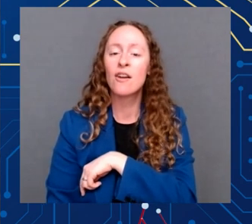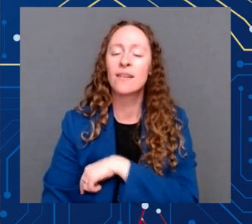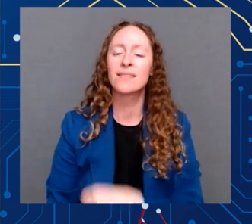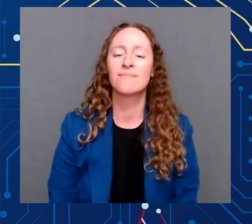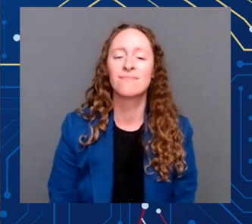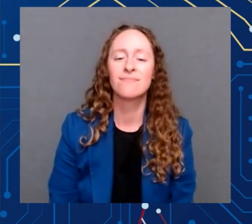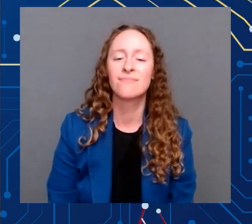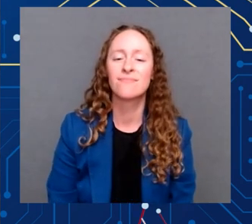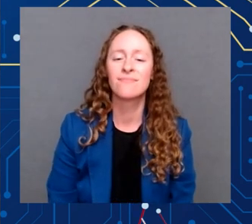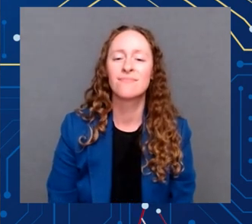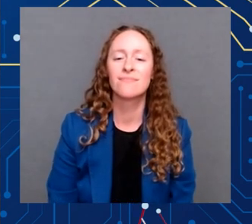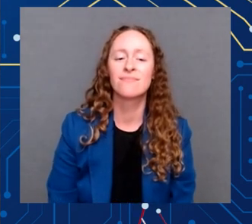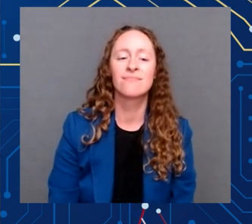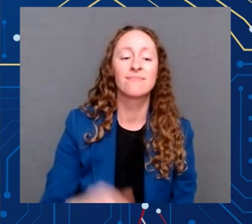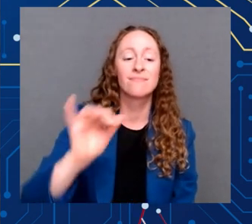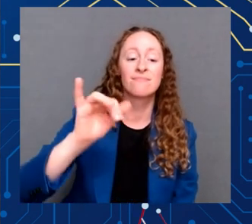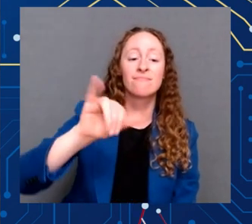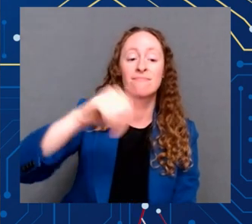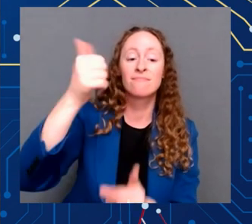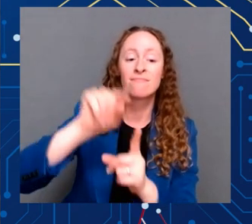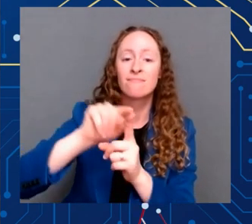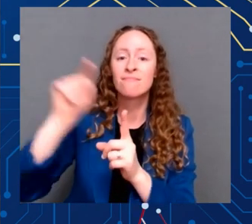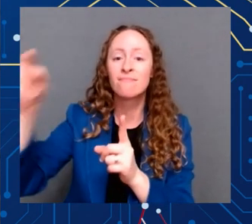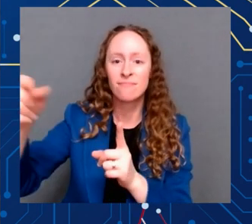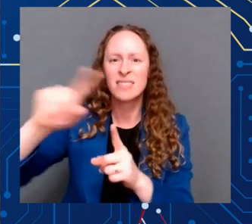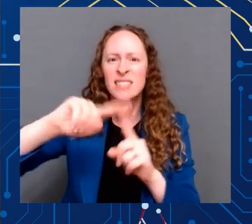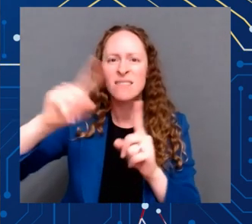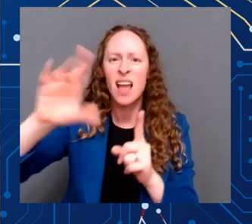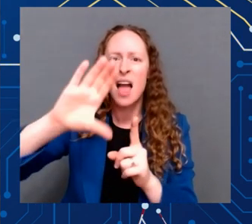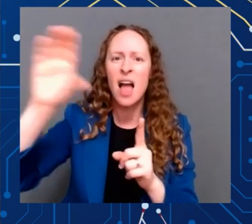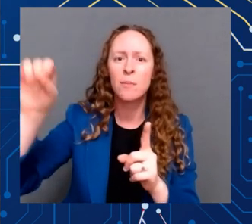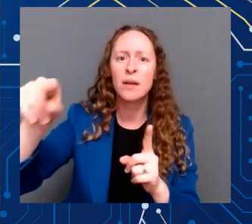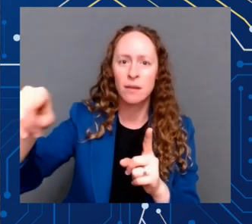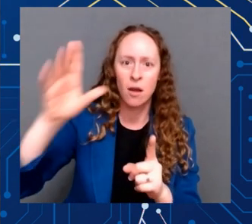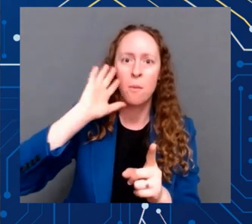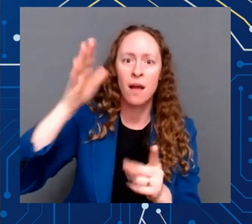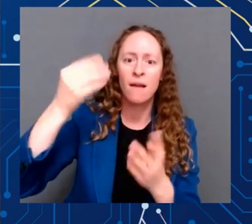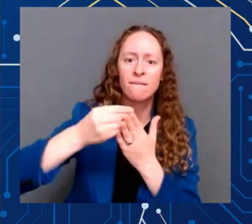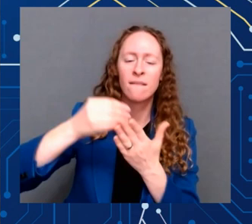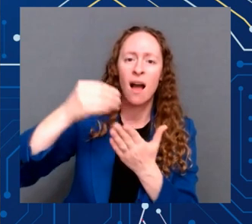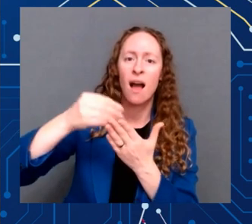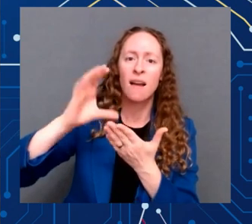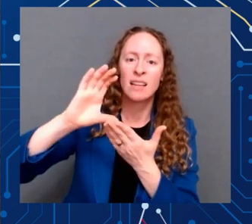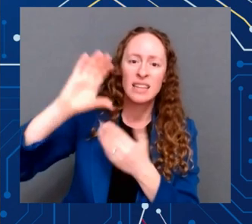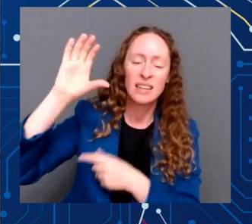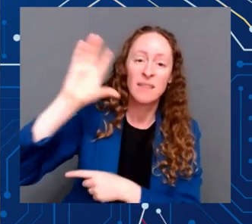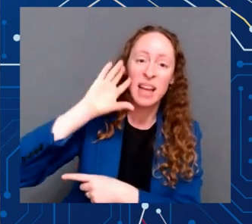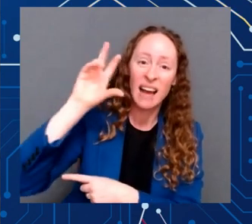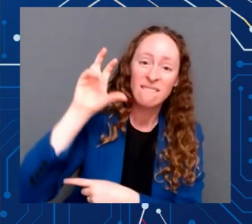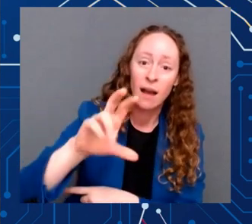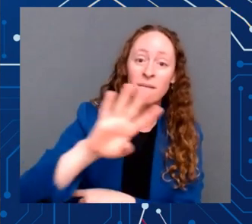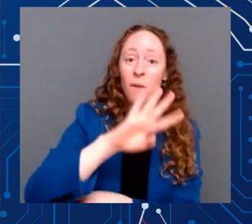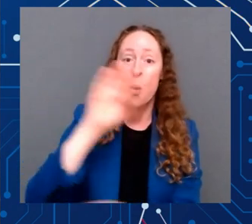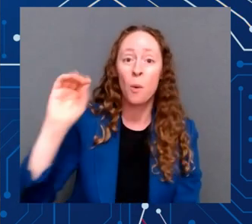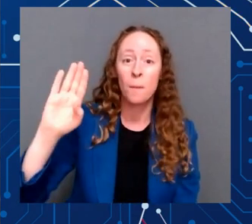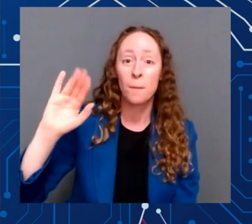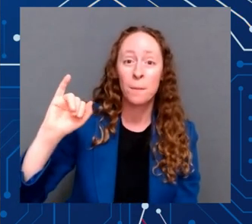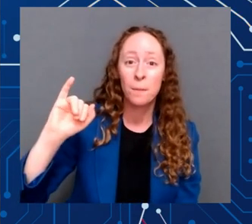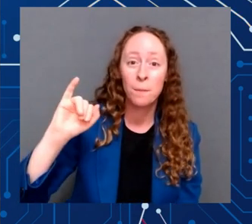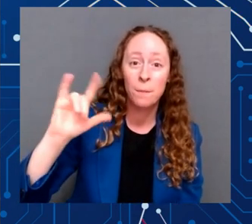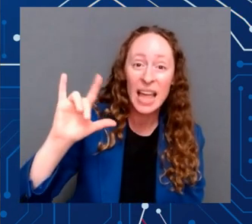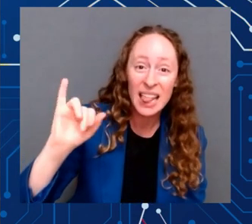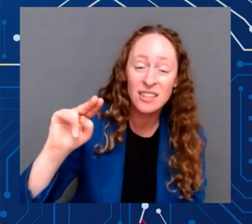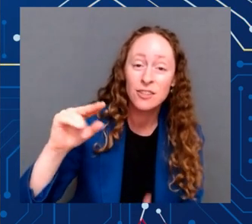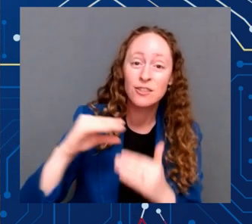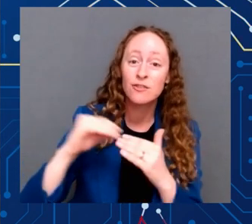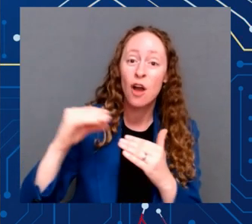invest $40 billion over 10 years to build factories and special chips called memory chips that store information on your